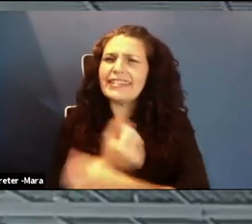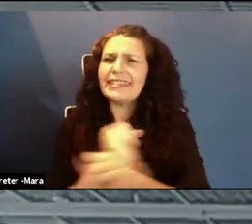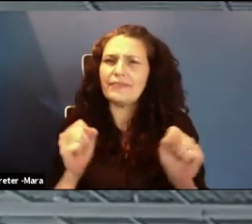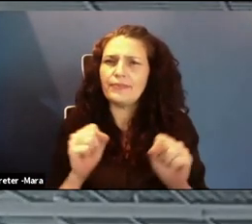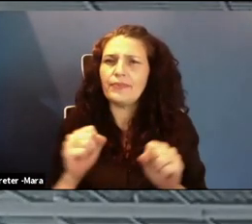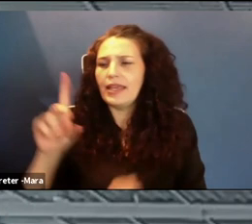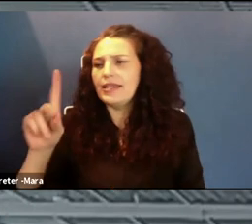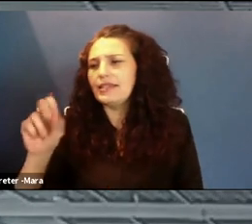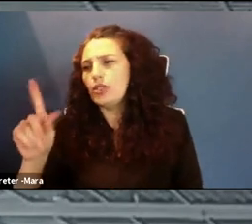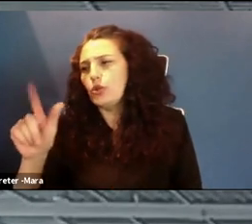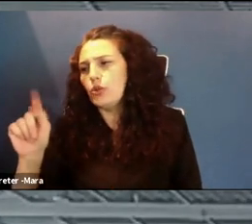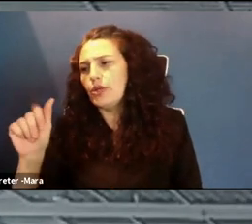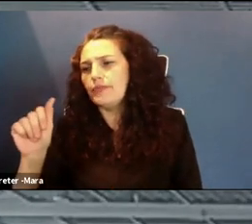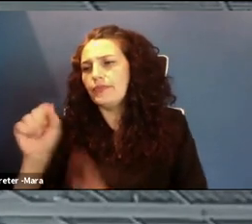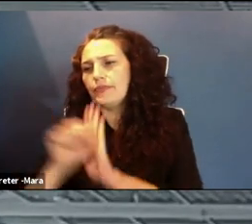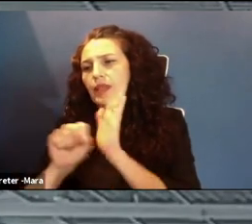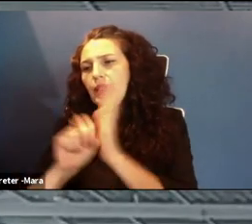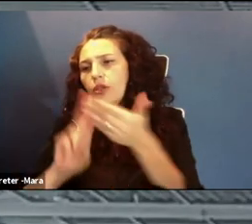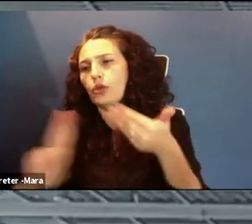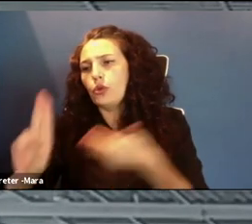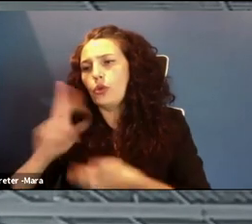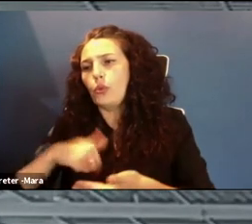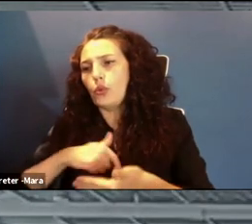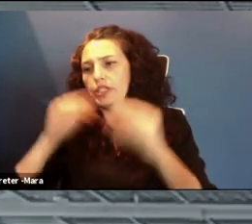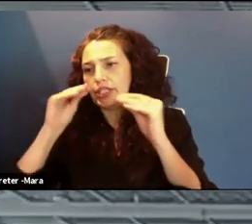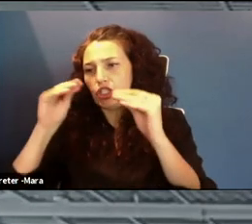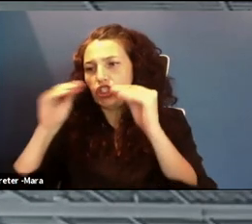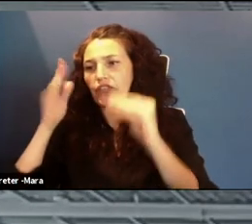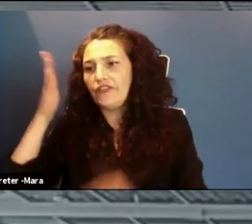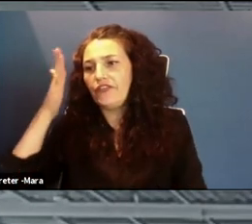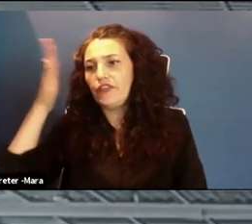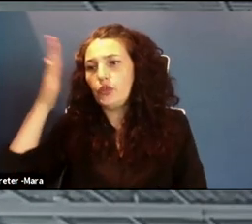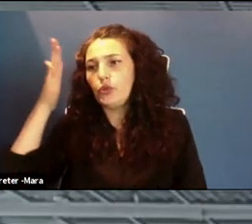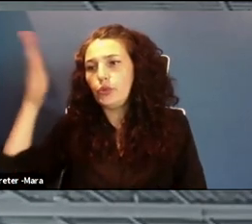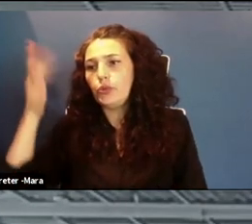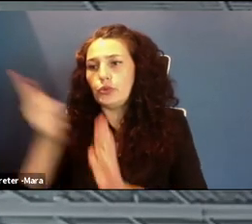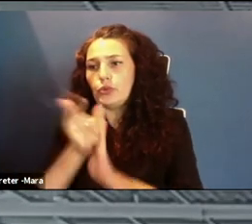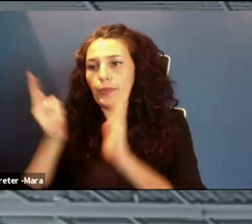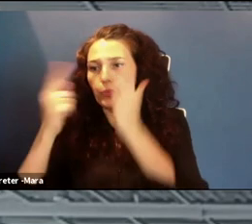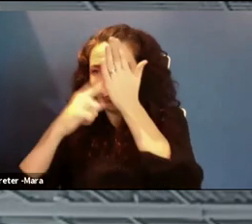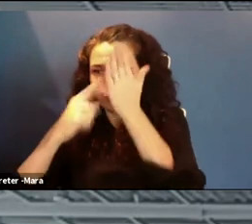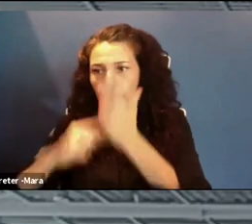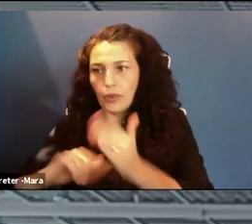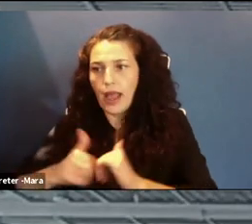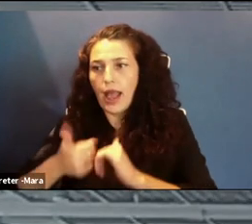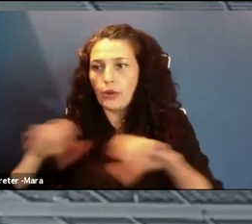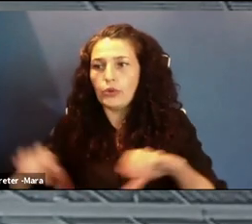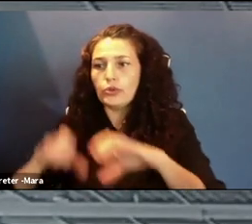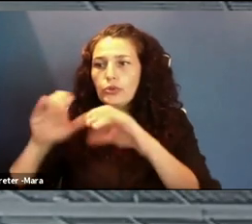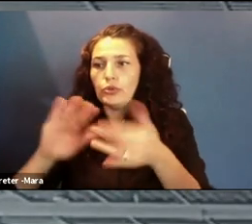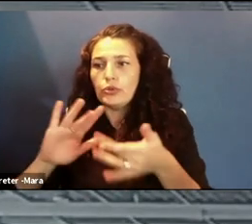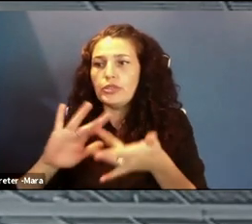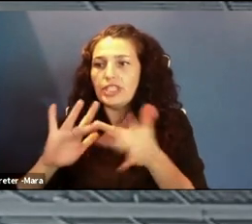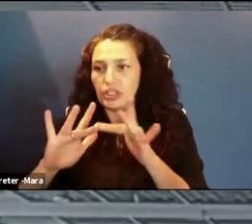Dakota State University, we're teaching future cyber investigators how to conduct a digital forensic investigation while